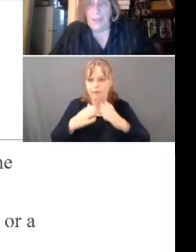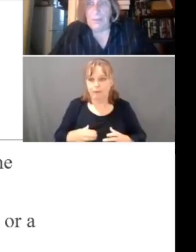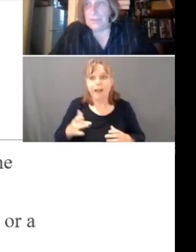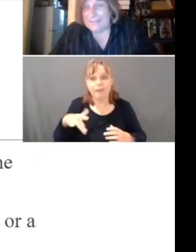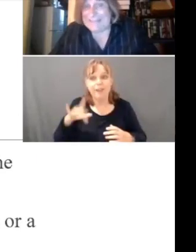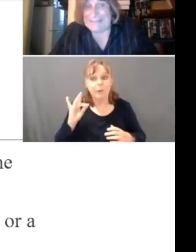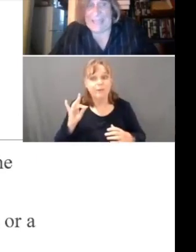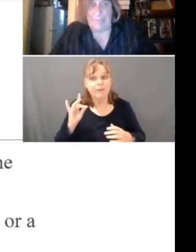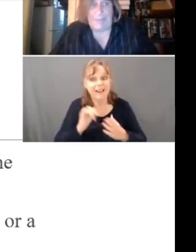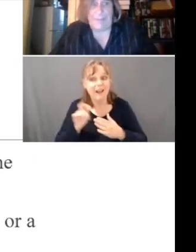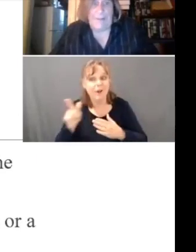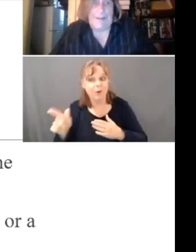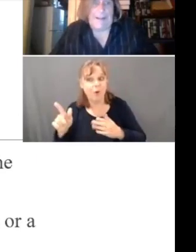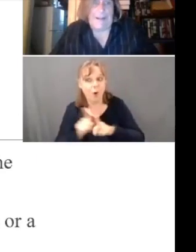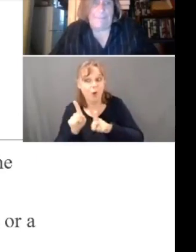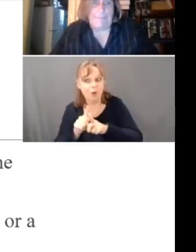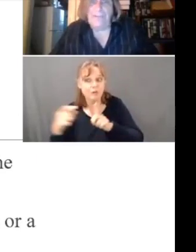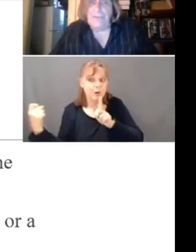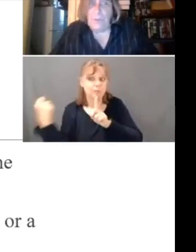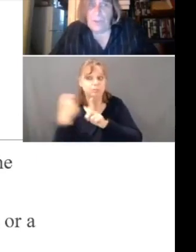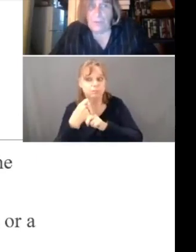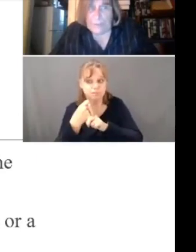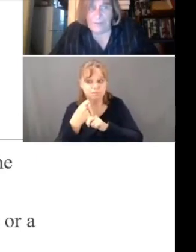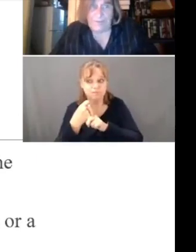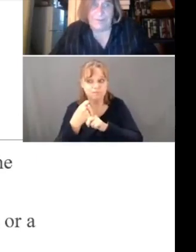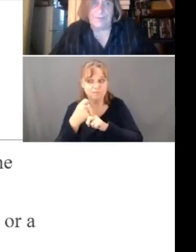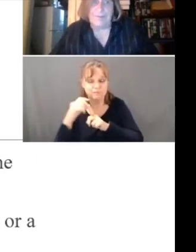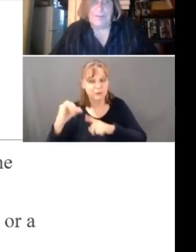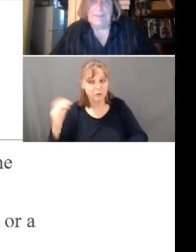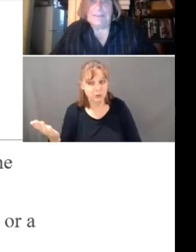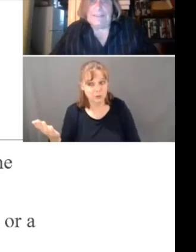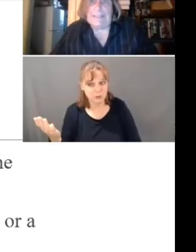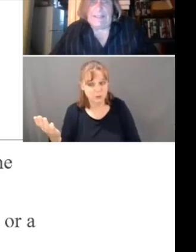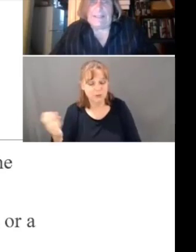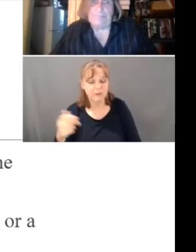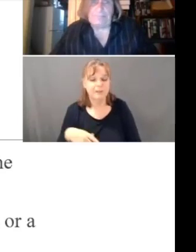which indeed happened. Interviewing of witnesses.